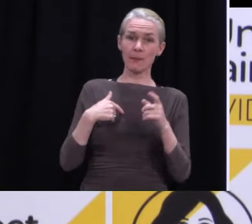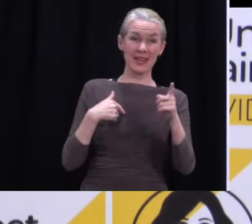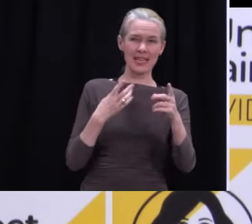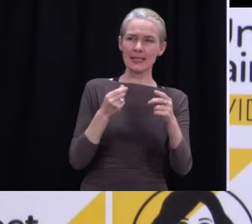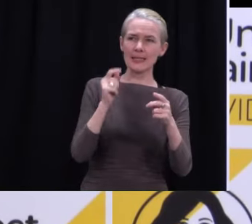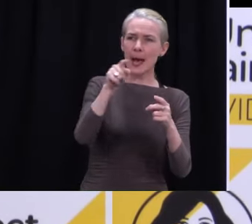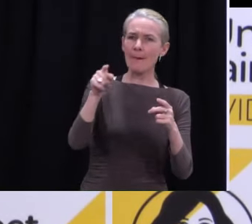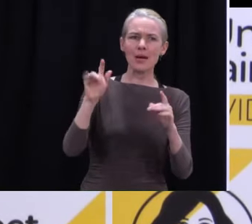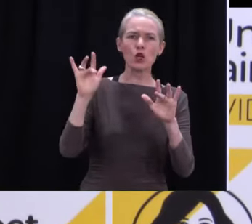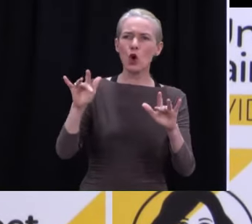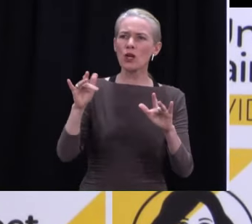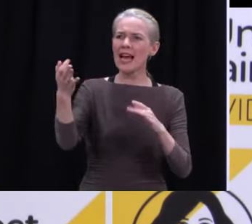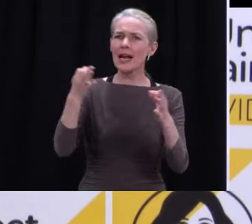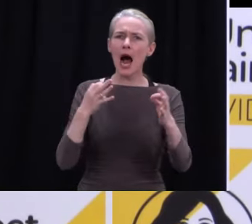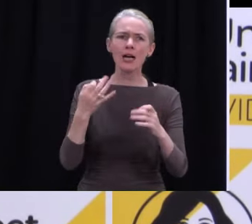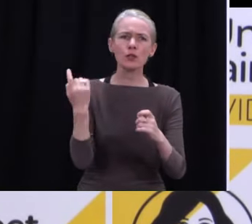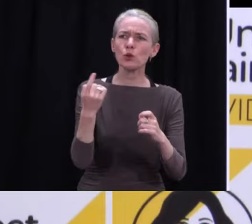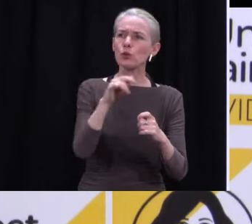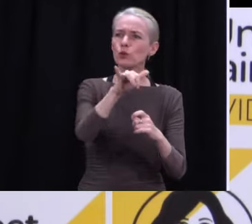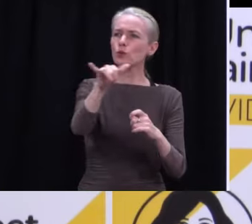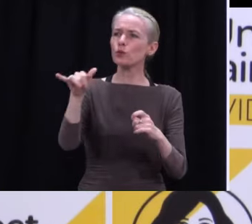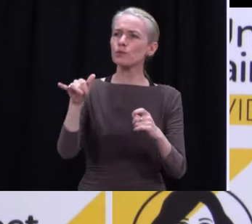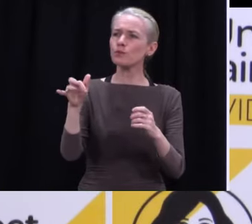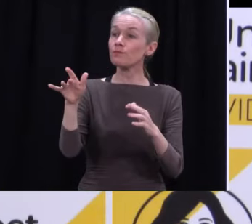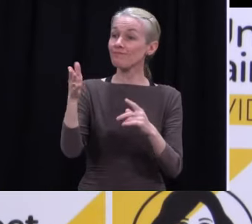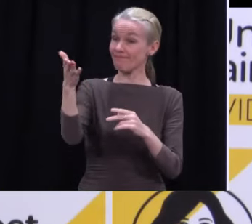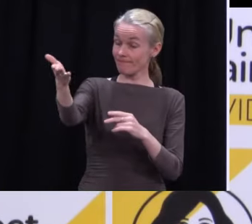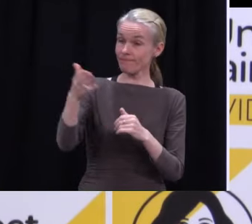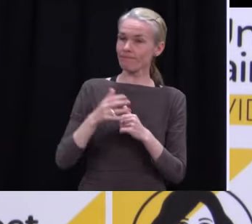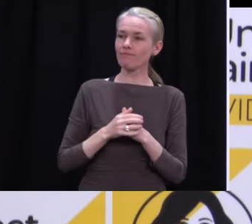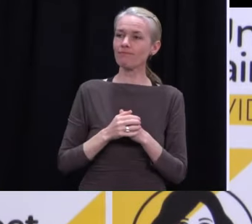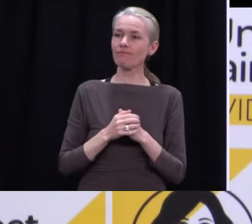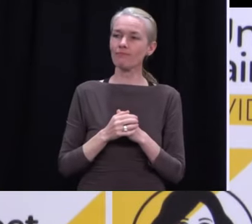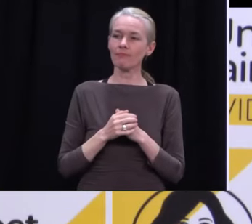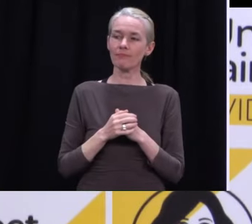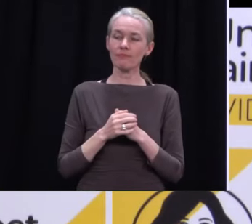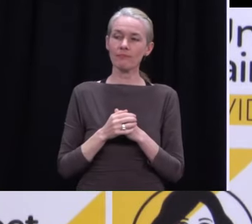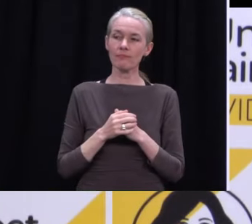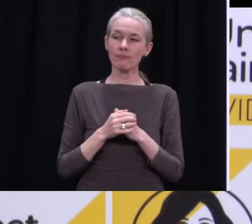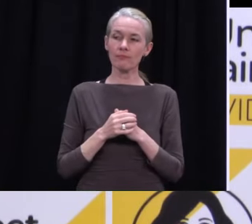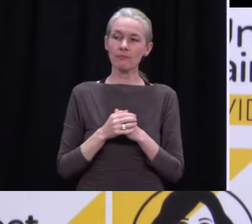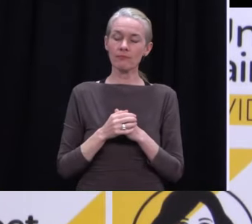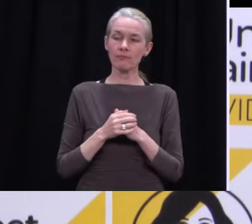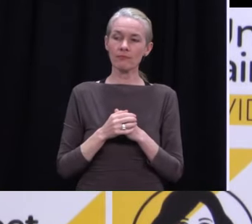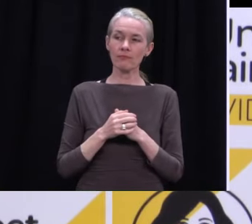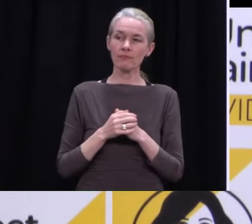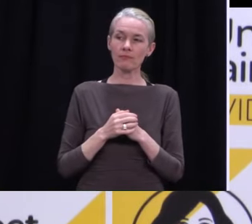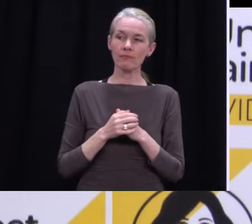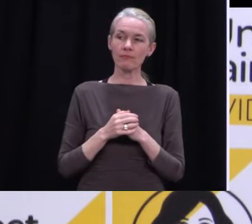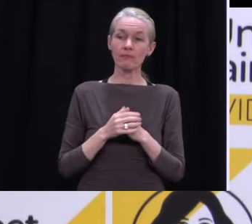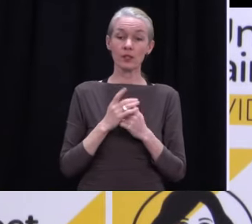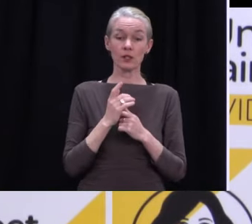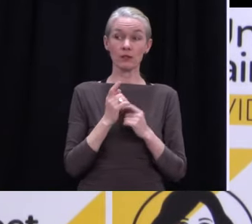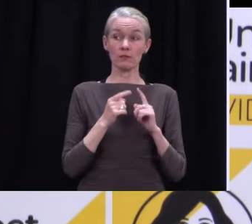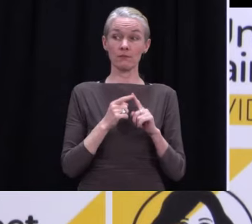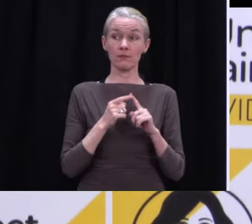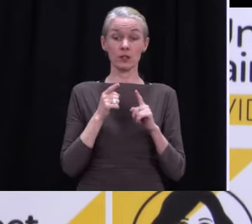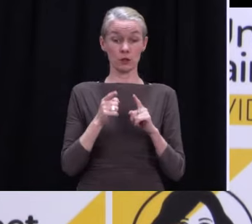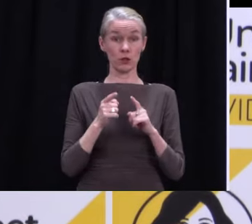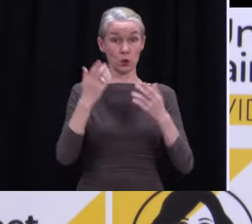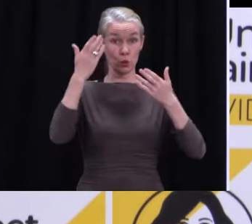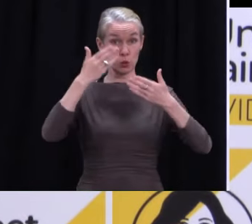haven't had a question? Who hasn't had a question? Yeah. So with mandatory record keeping coming into force from midnight,